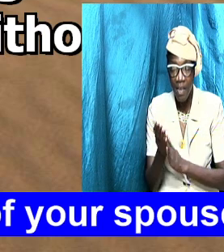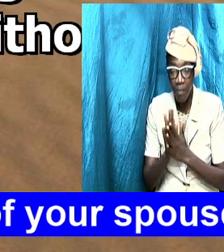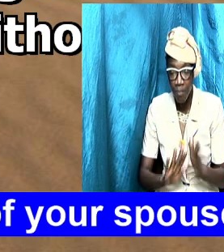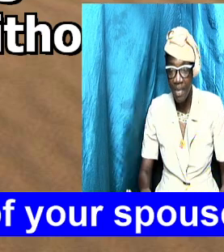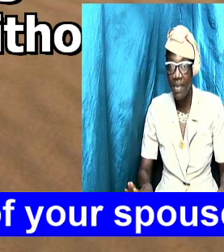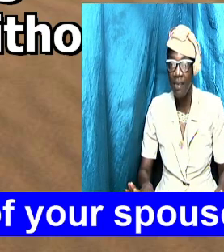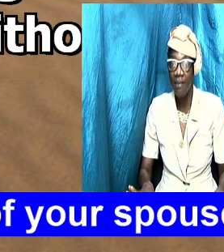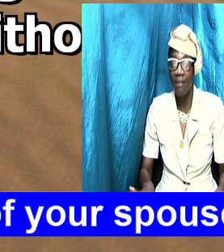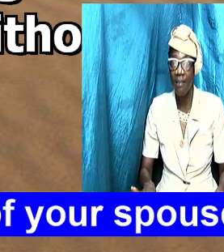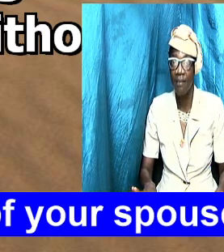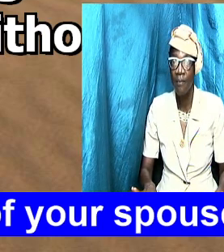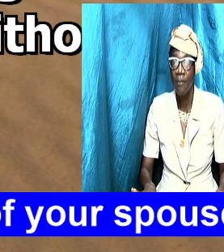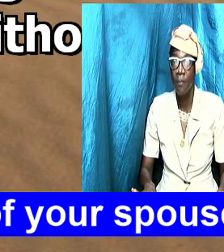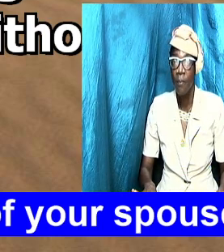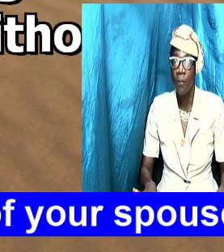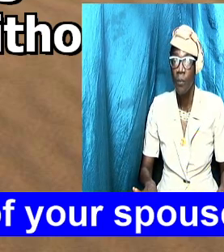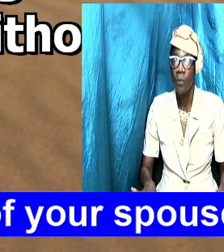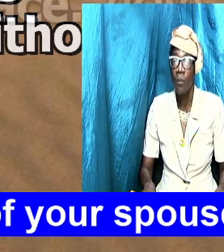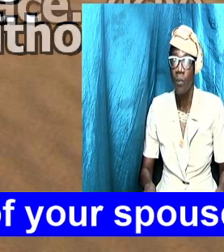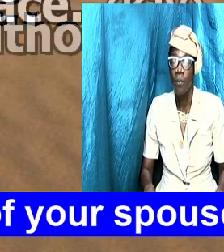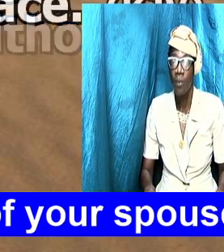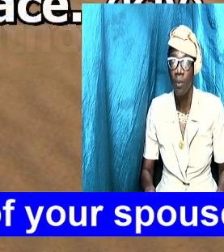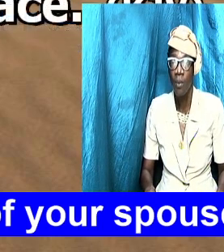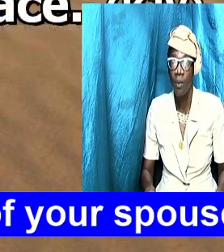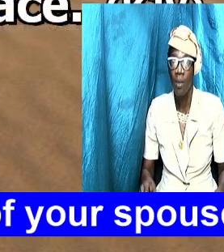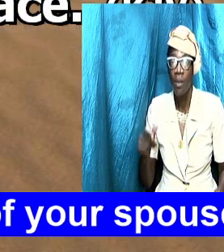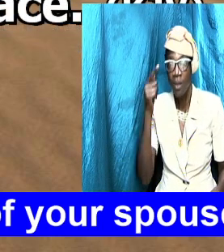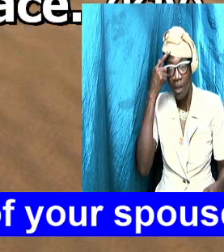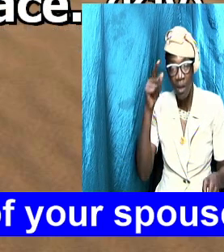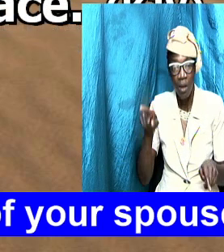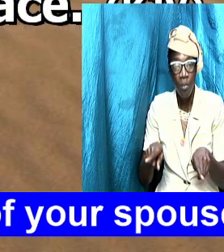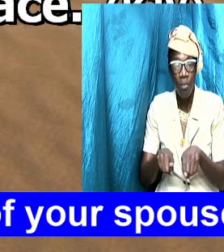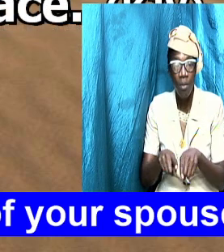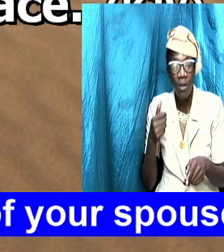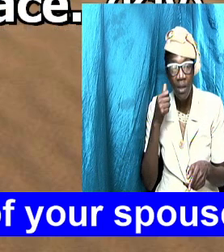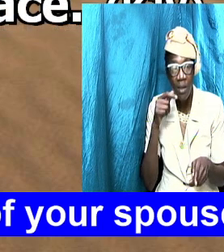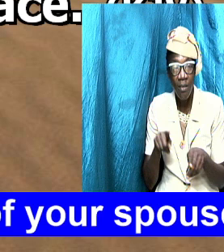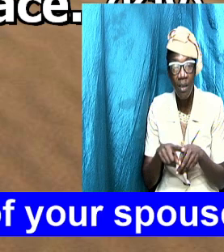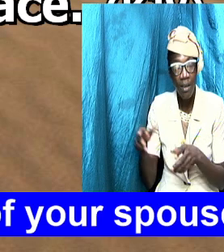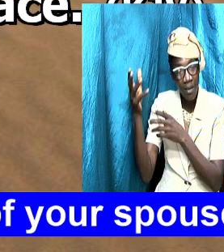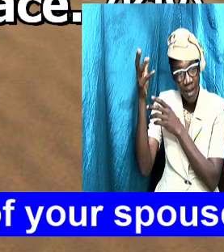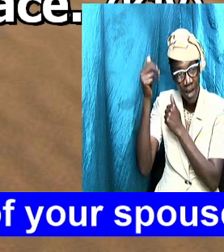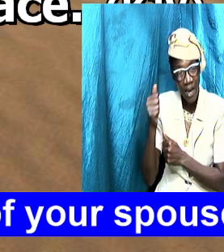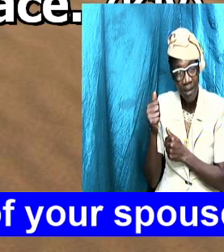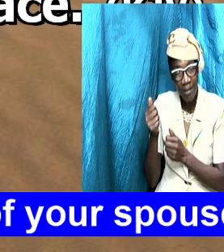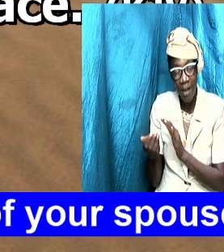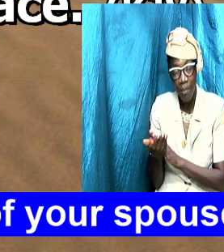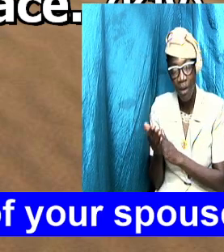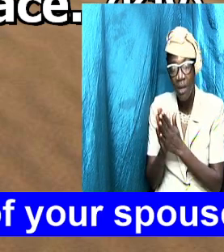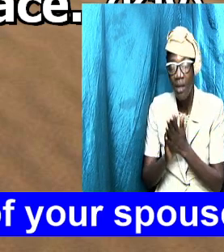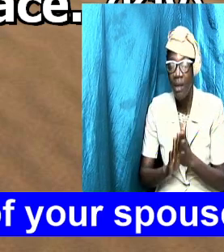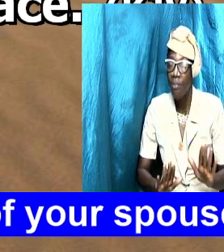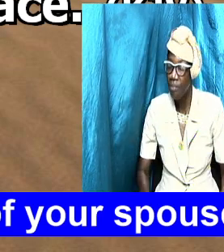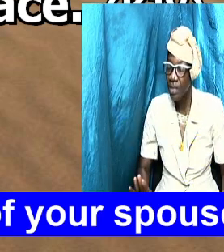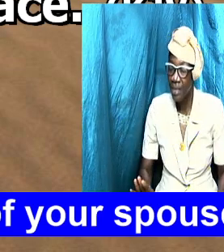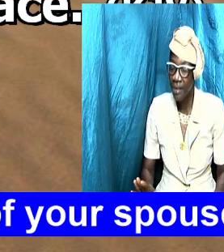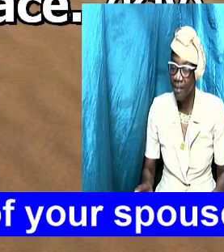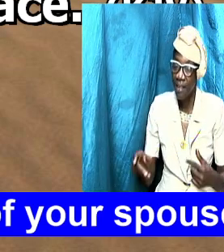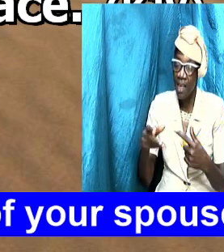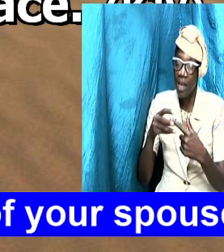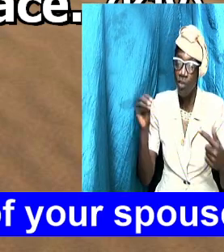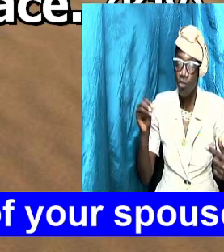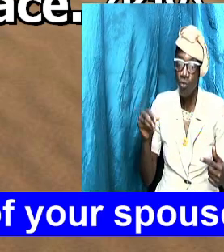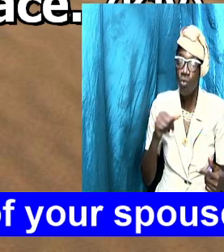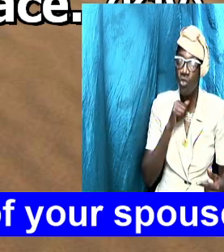verses 17 and 18 brothers and sisters accept peace and decide not to